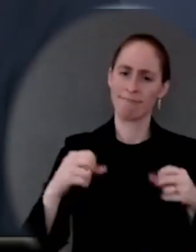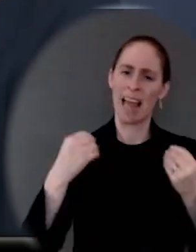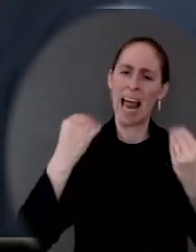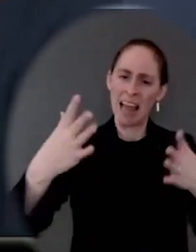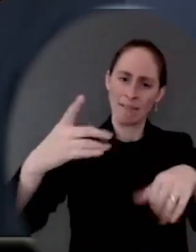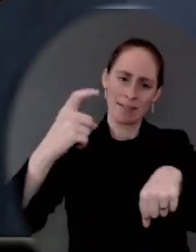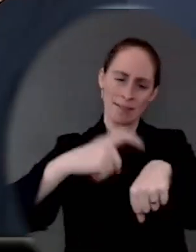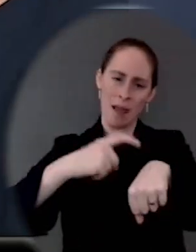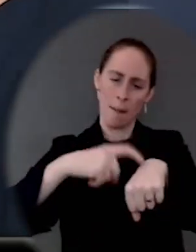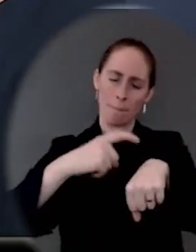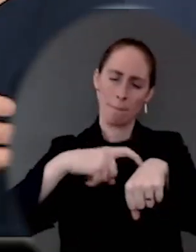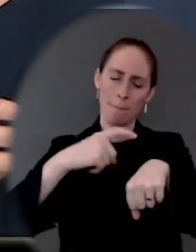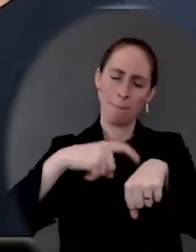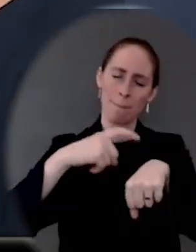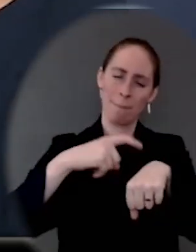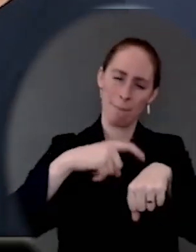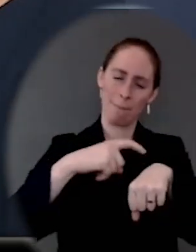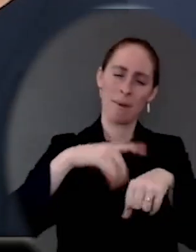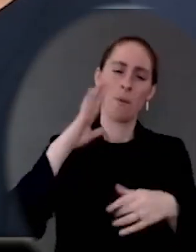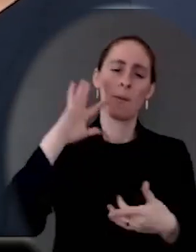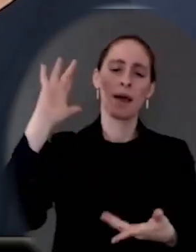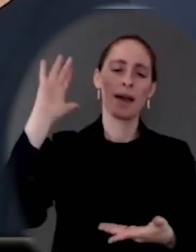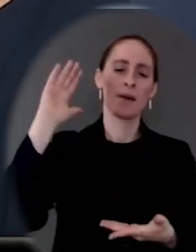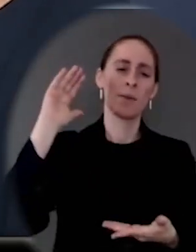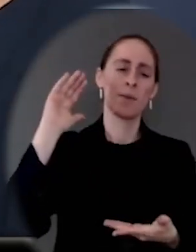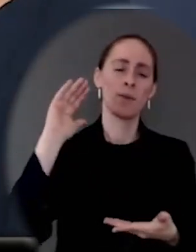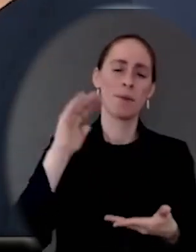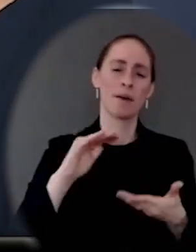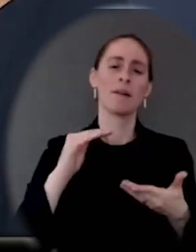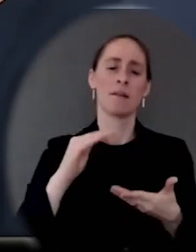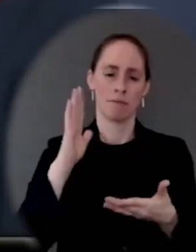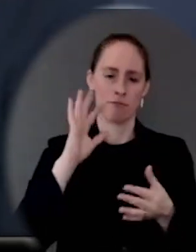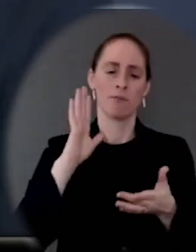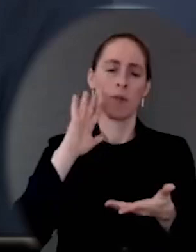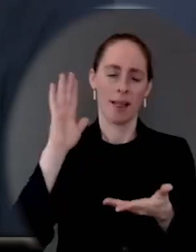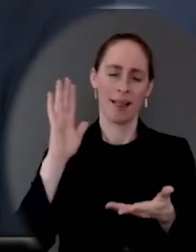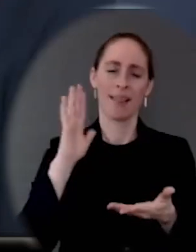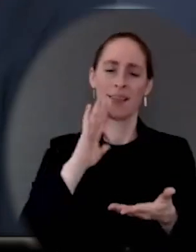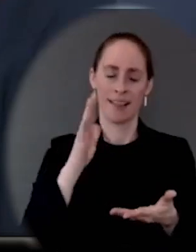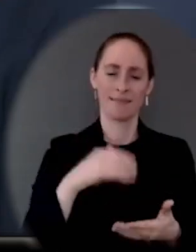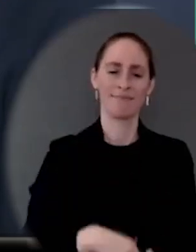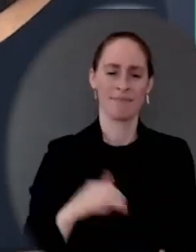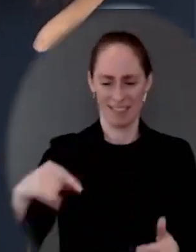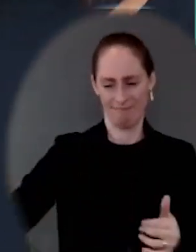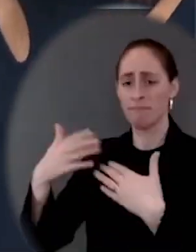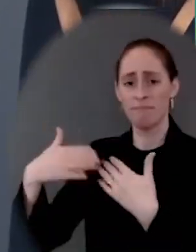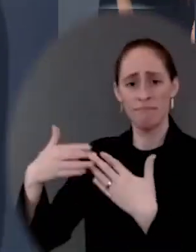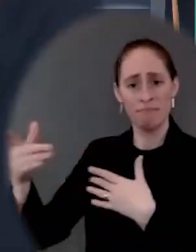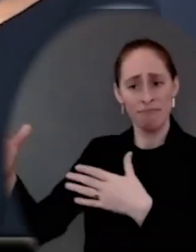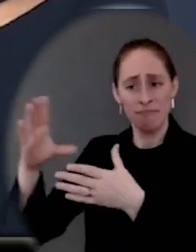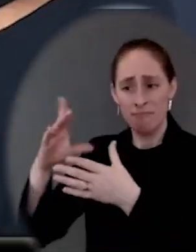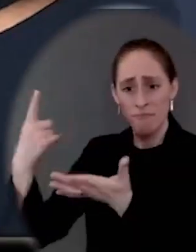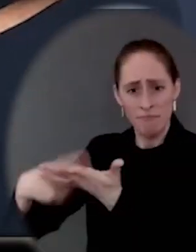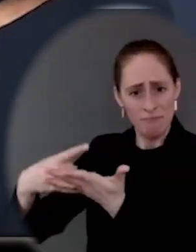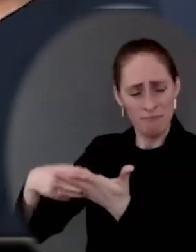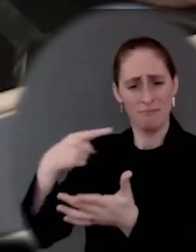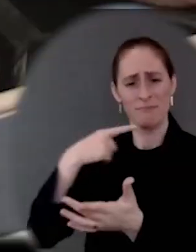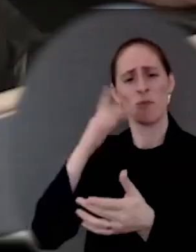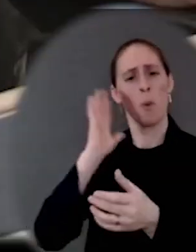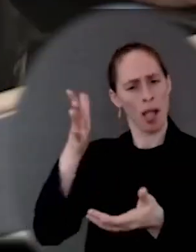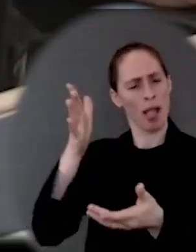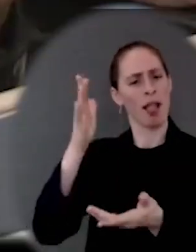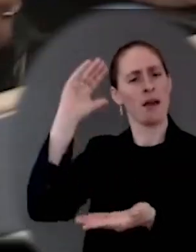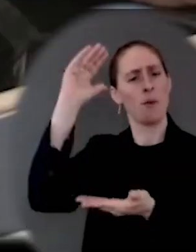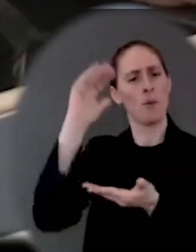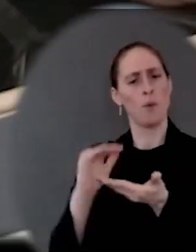of the Federal Reserve. That is the projections of outside forecasters and that it will ease next. I think when people